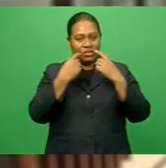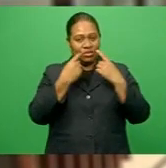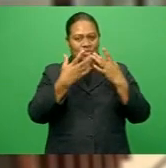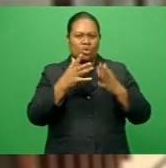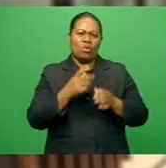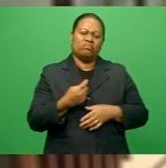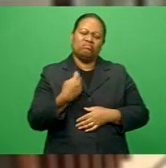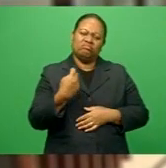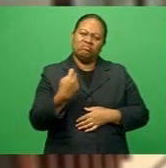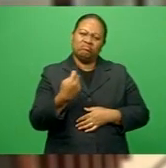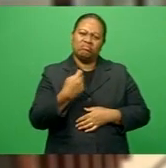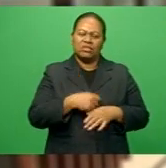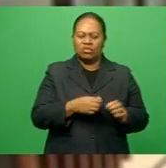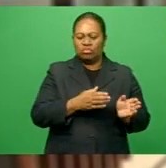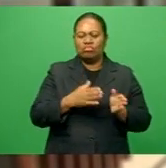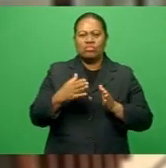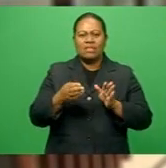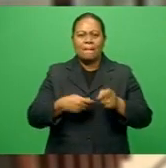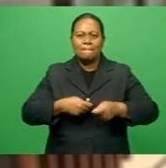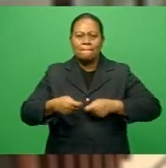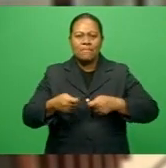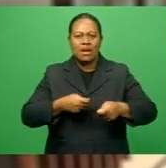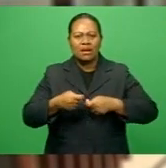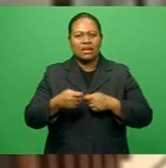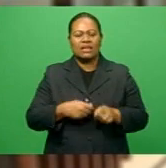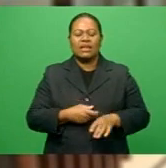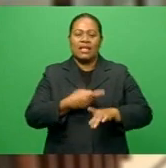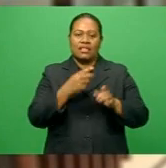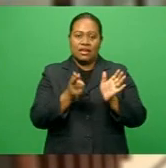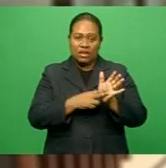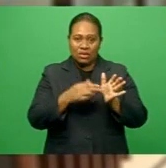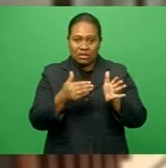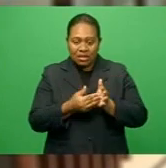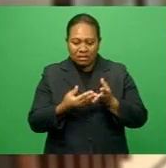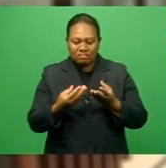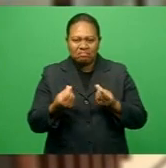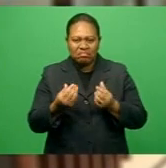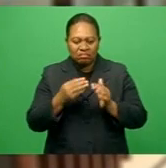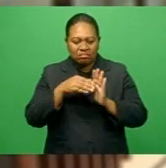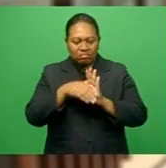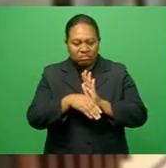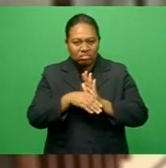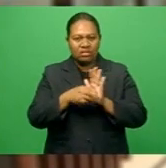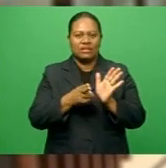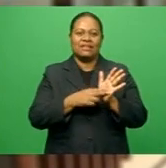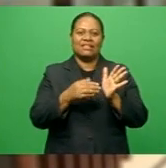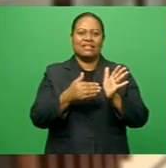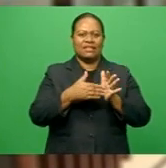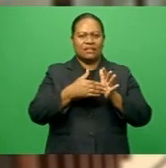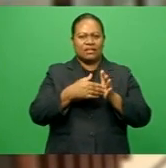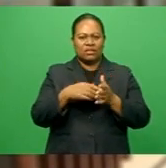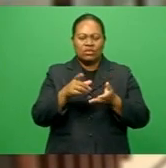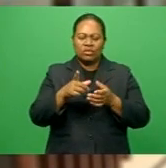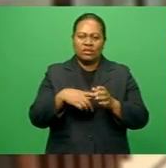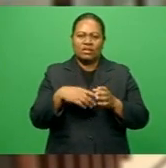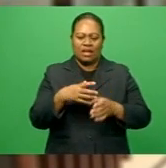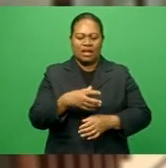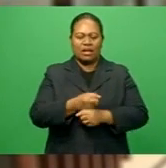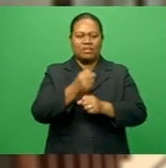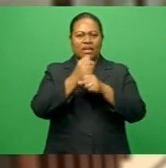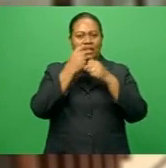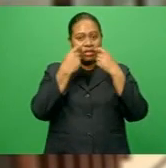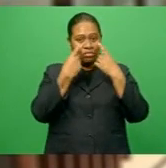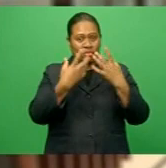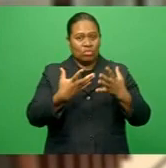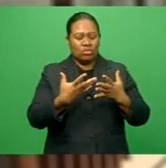almost no catalyst to move the market. However, the Kiwi dollar was drawing bids. The New Zealand Treasury's weekly economic update highlighted a